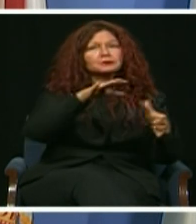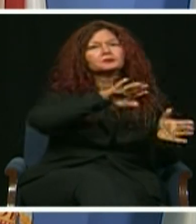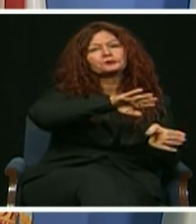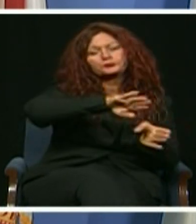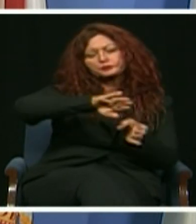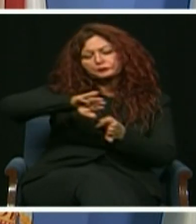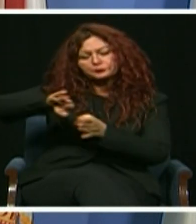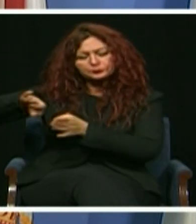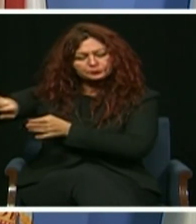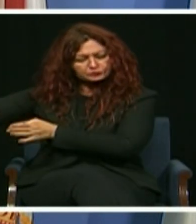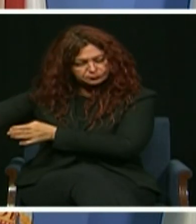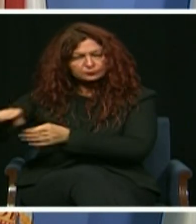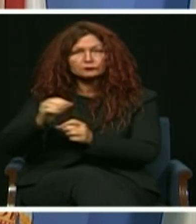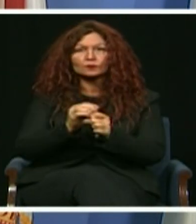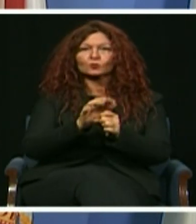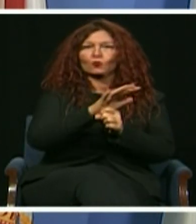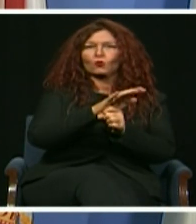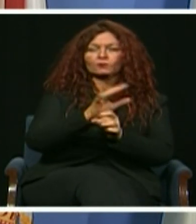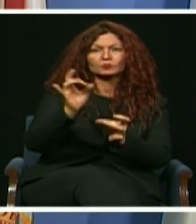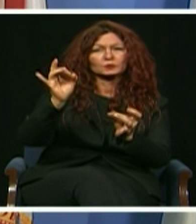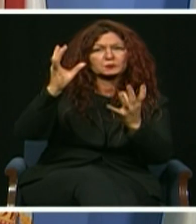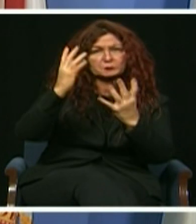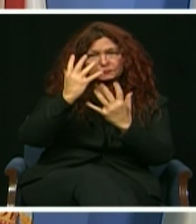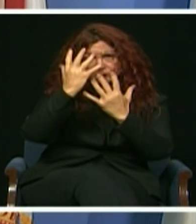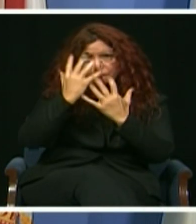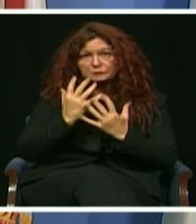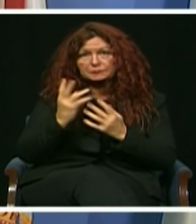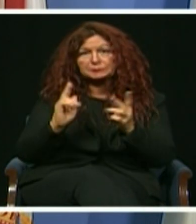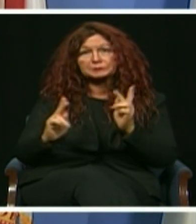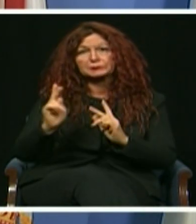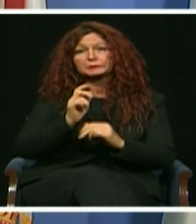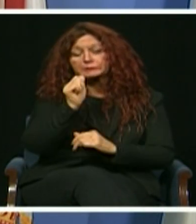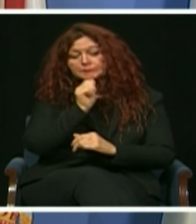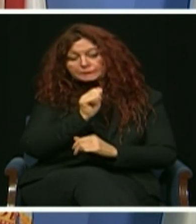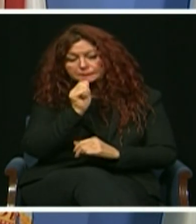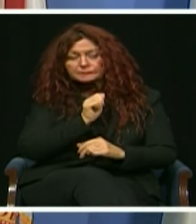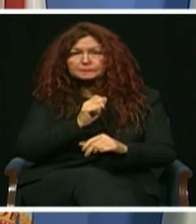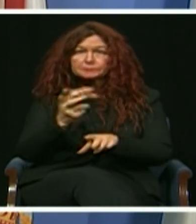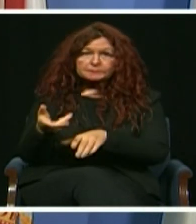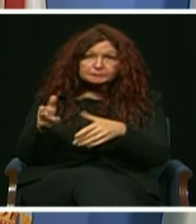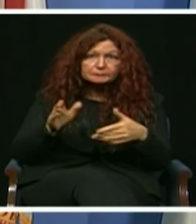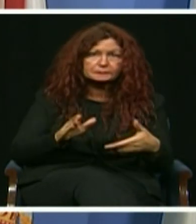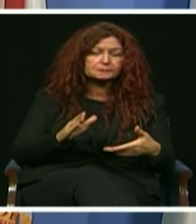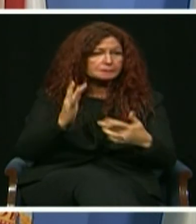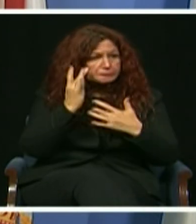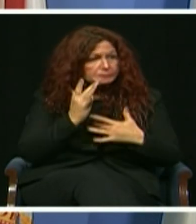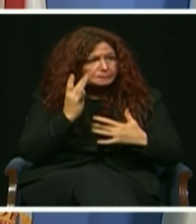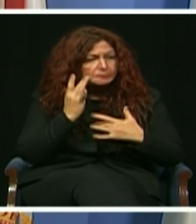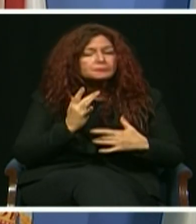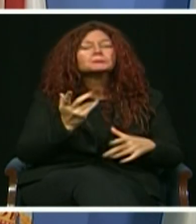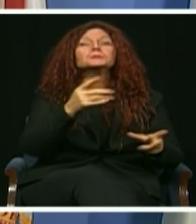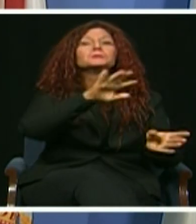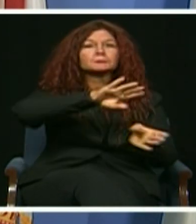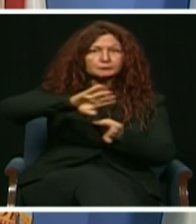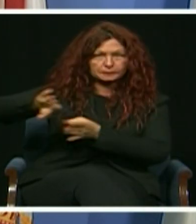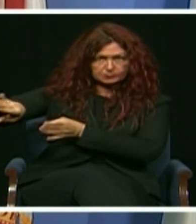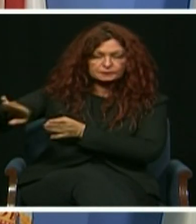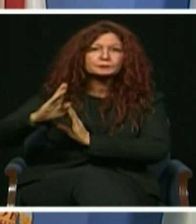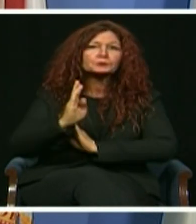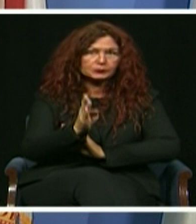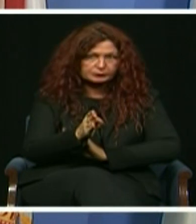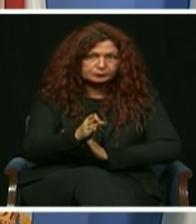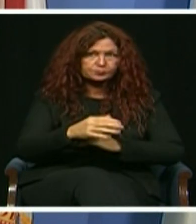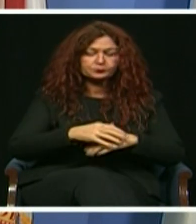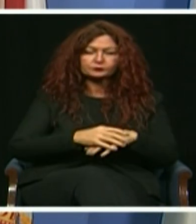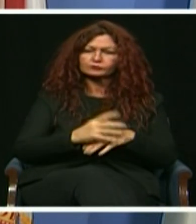brighter and better future for all who call Miami-Dade County home. We can tackle this moment, not just as a crisis,